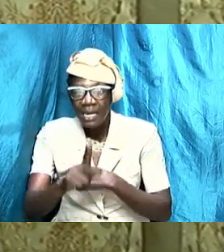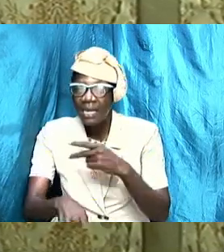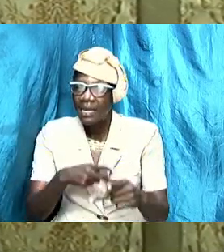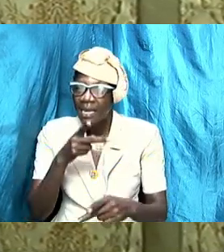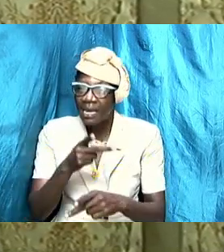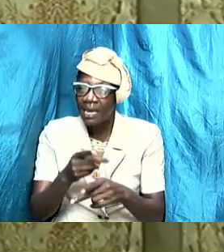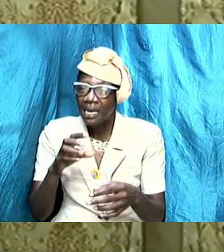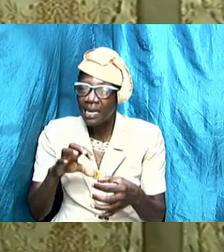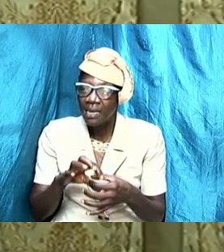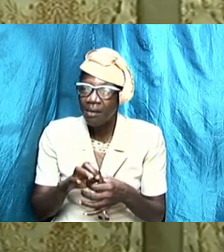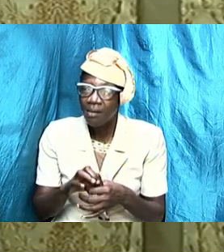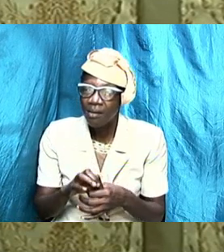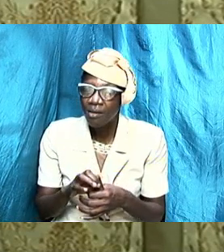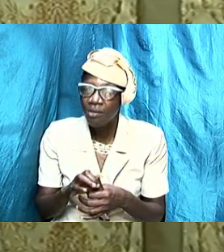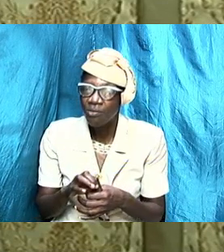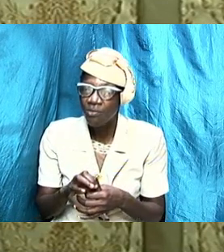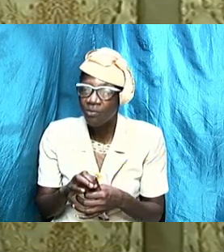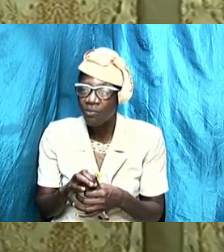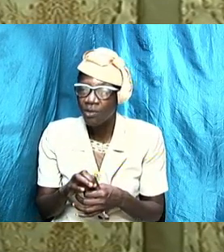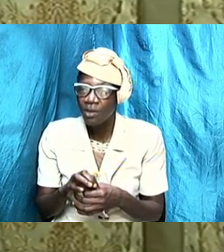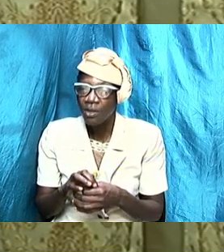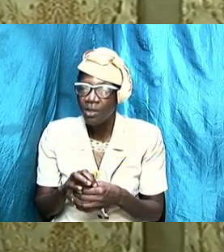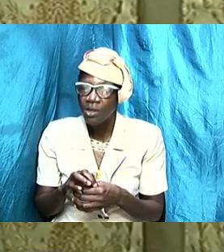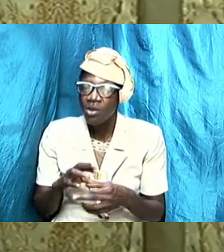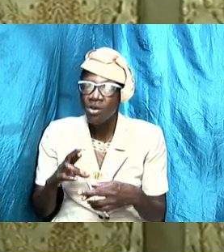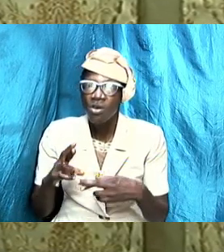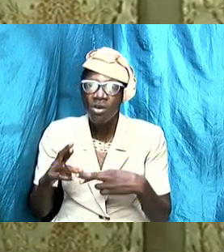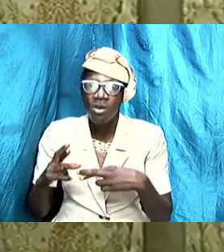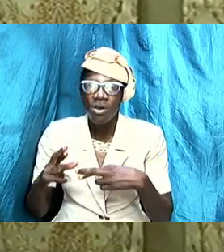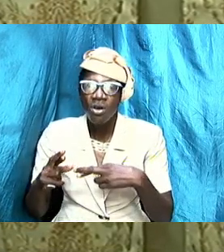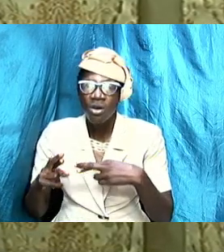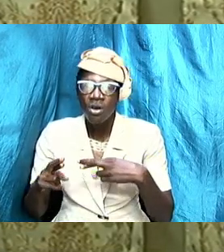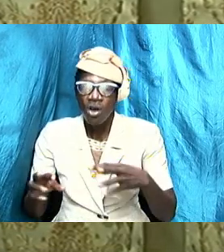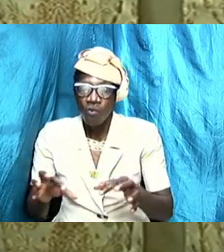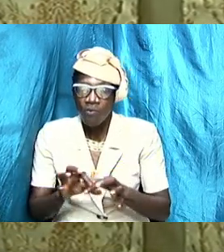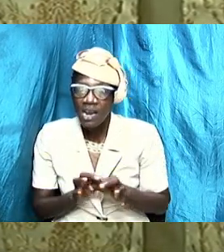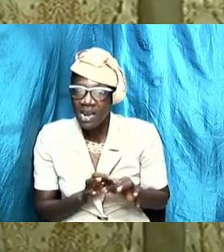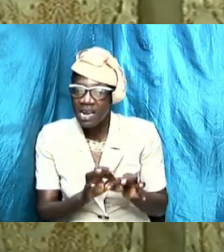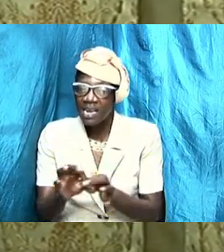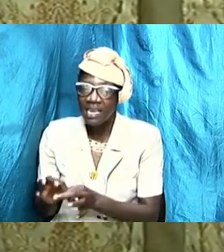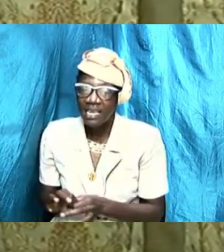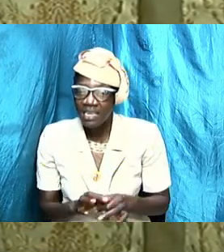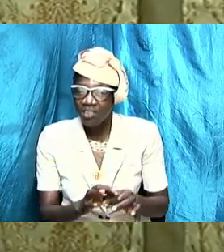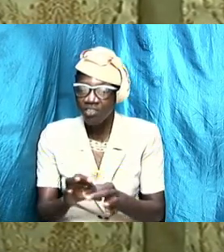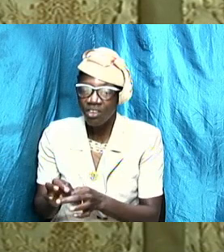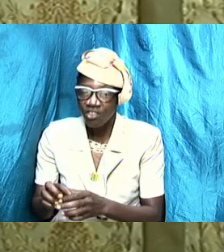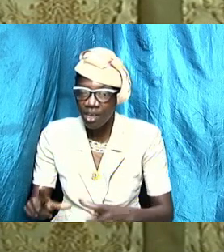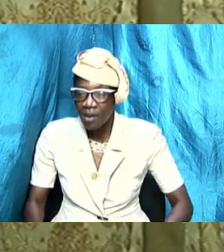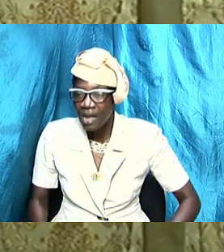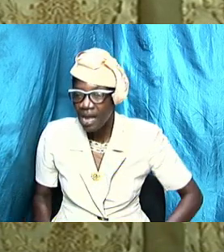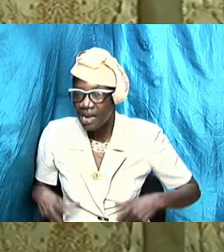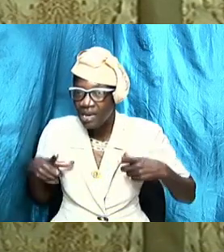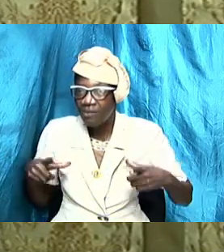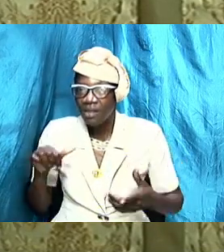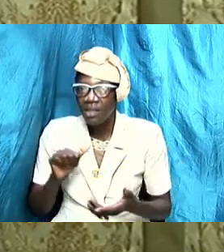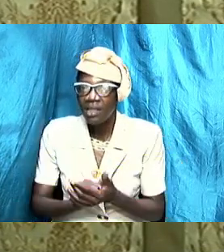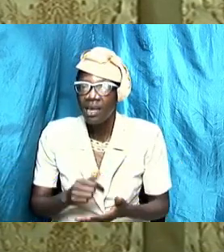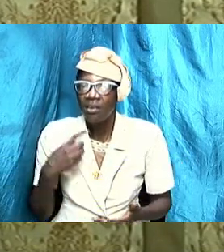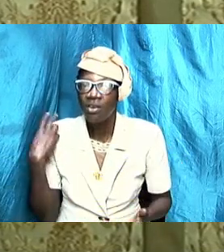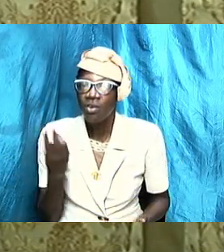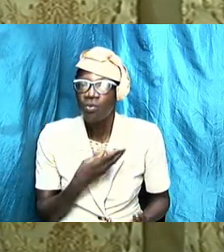of relationship the kind of liberty that we want